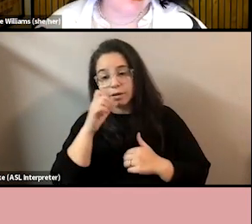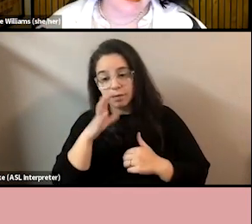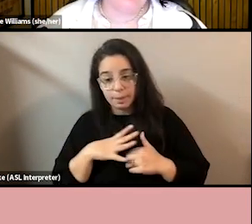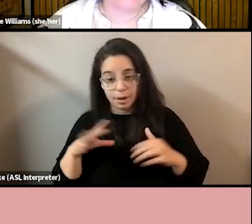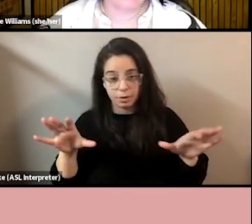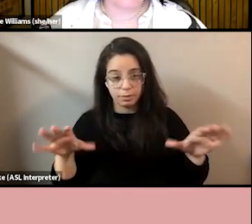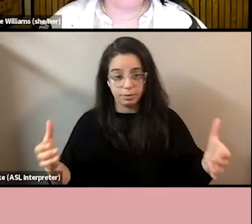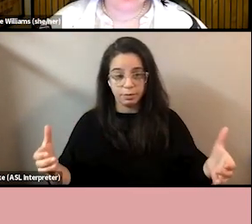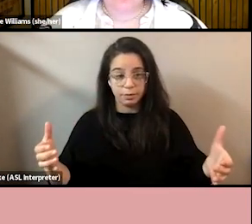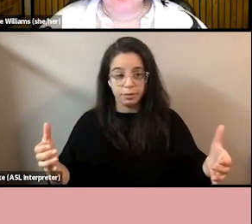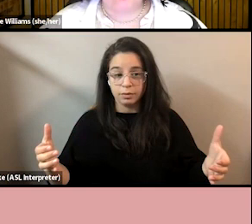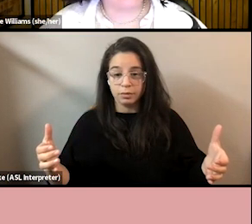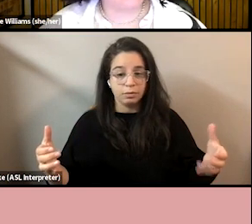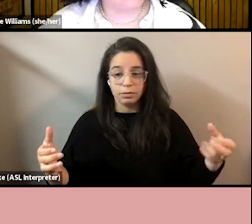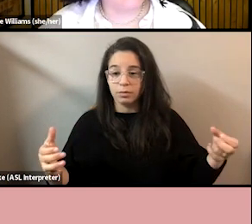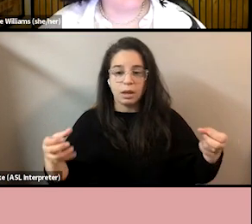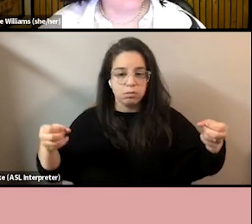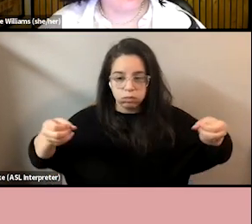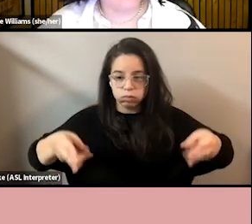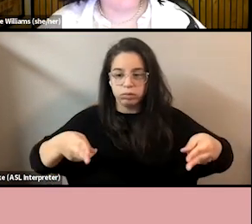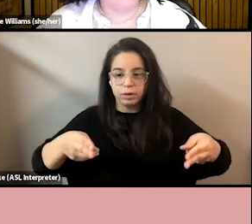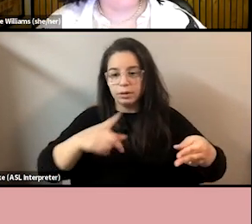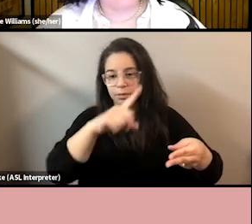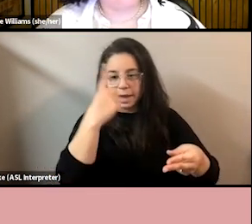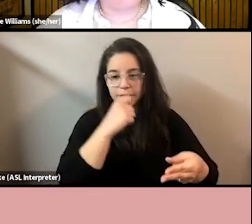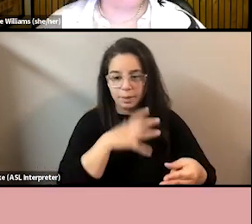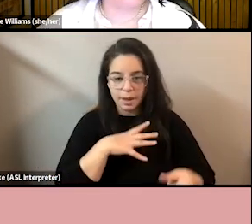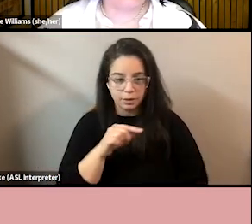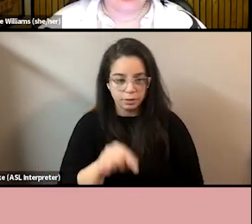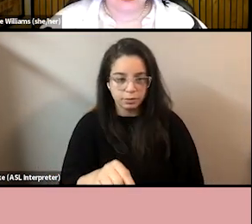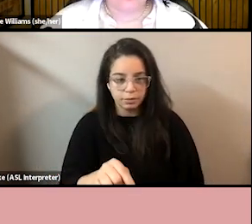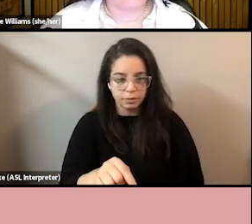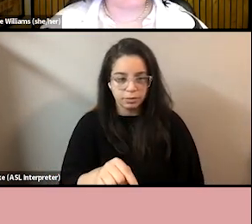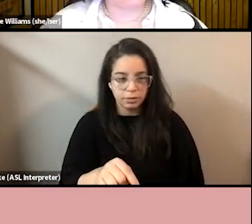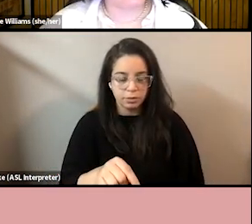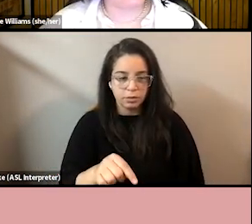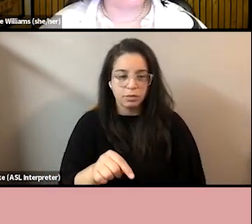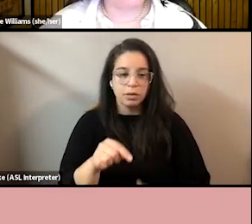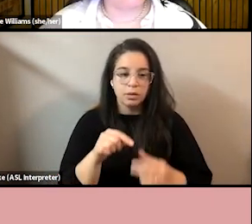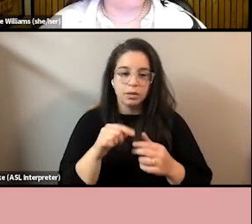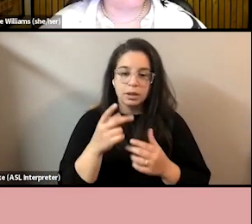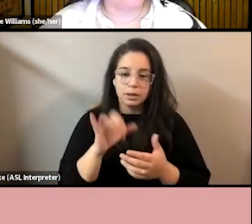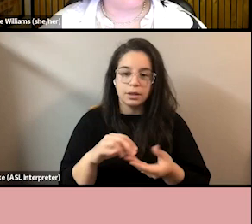deeply out earned black female graduates in the UK, according to the Office of National Statistics.